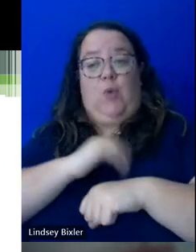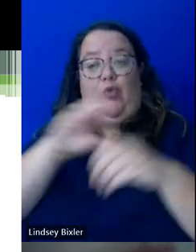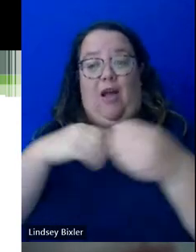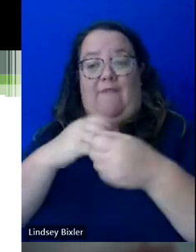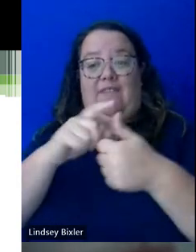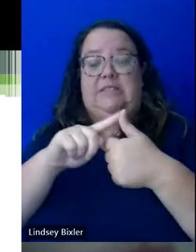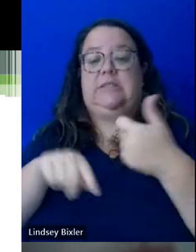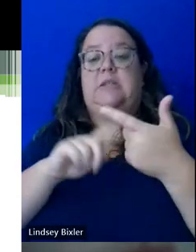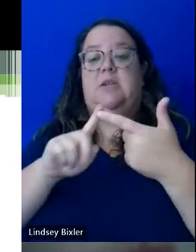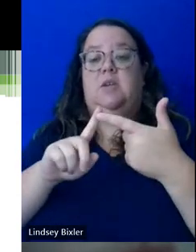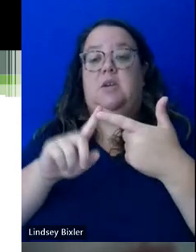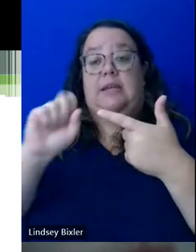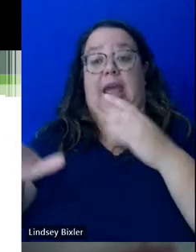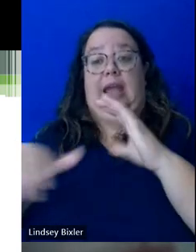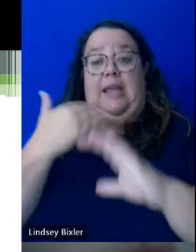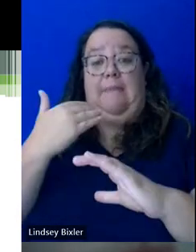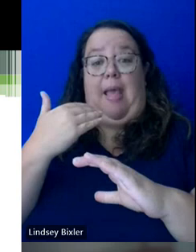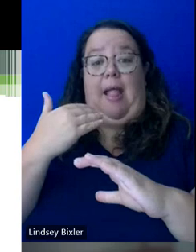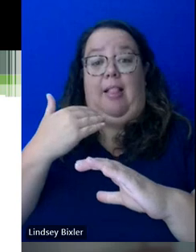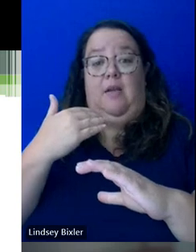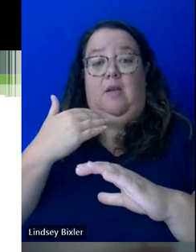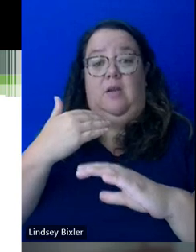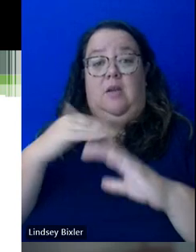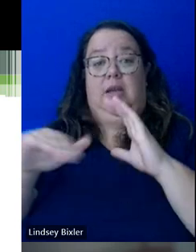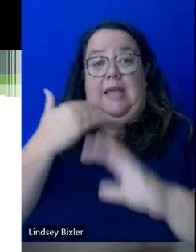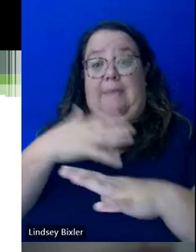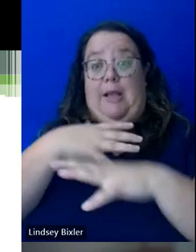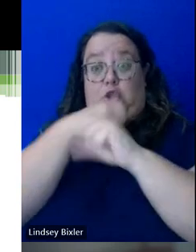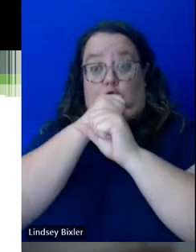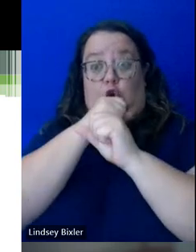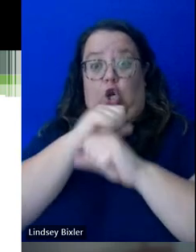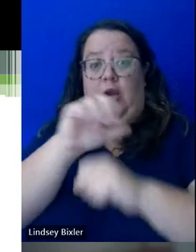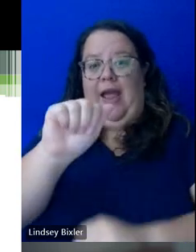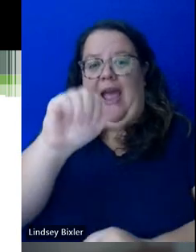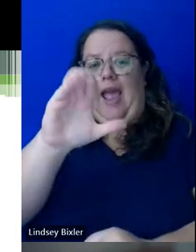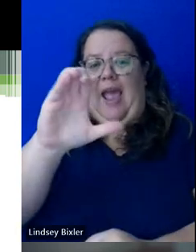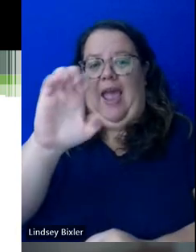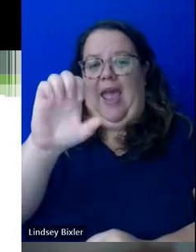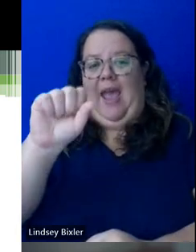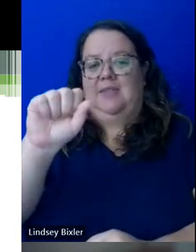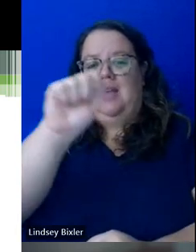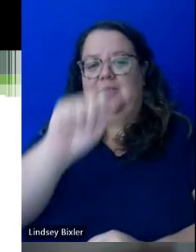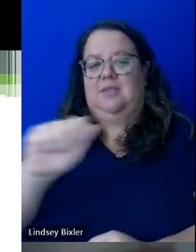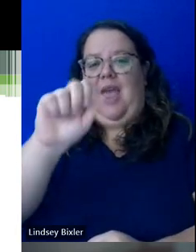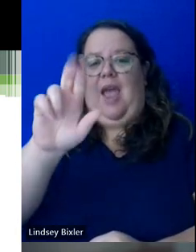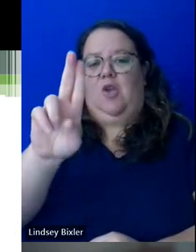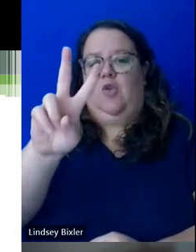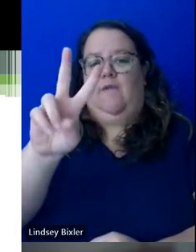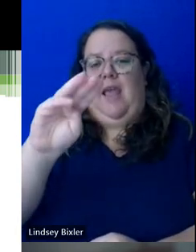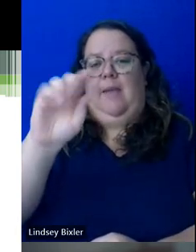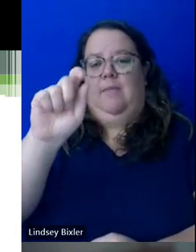It can be also emailed. Email is a secure email, which is to access at UVM.edu.